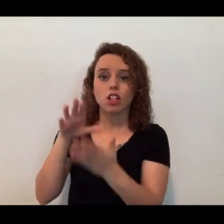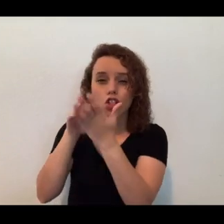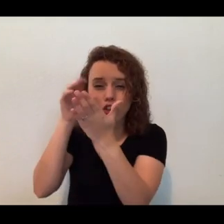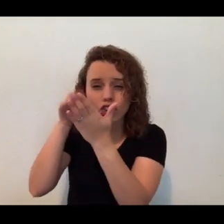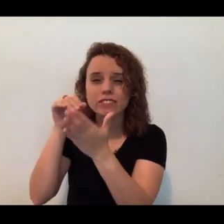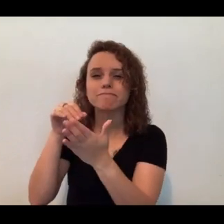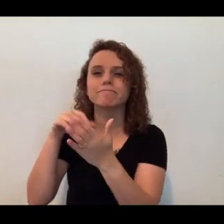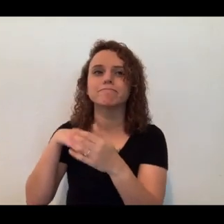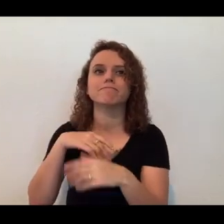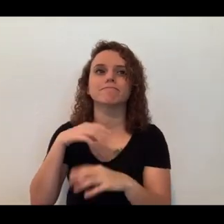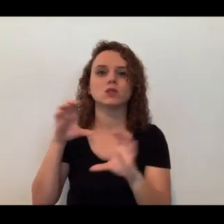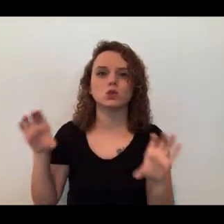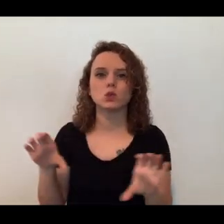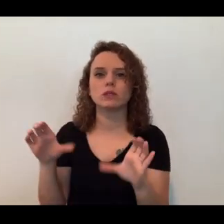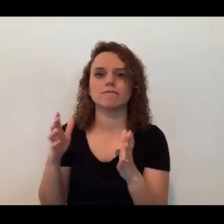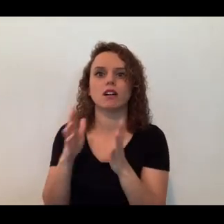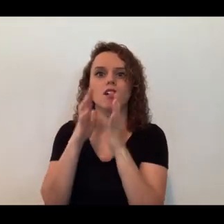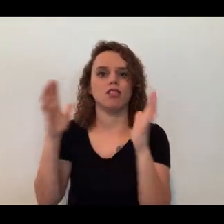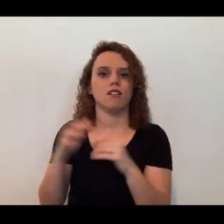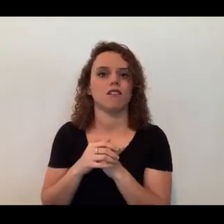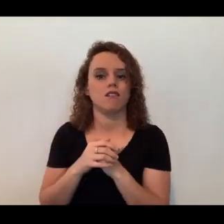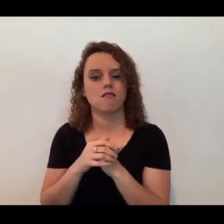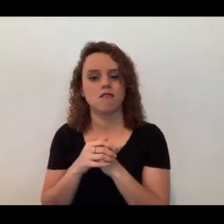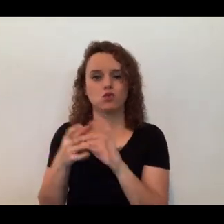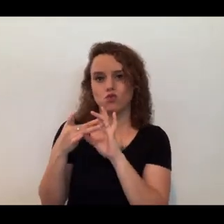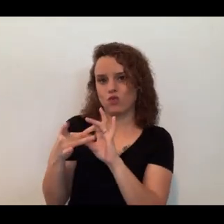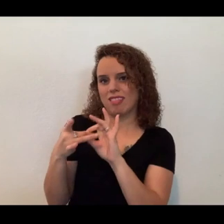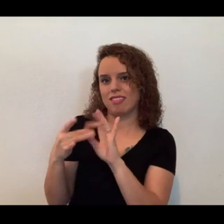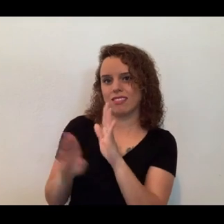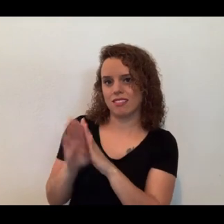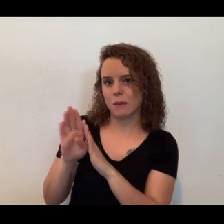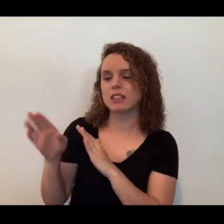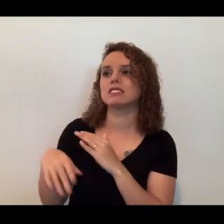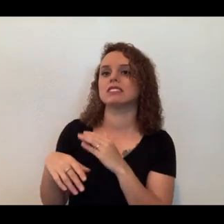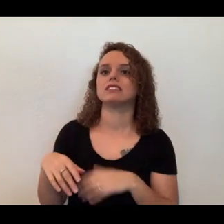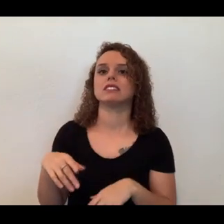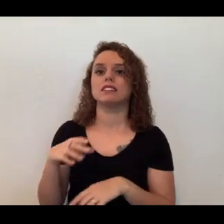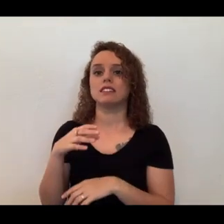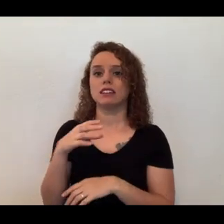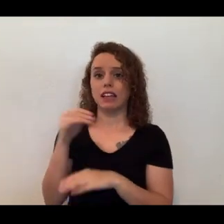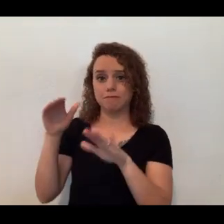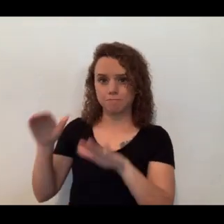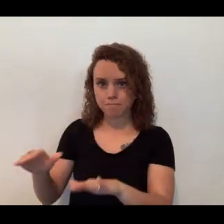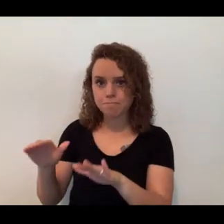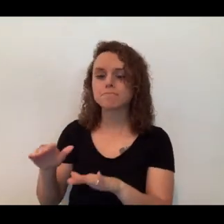of relationship building and desensitization as well. Now, for anybody at home